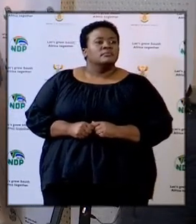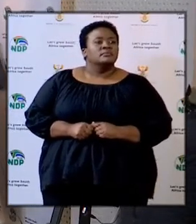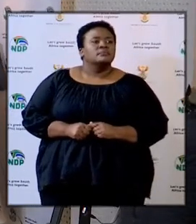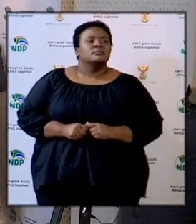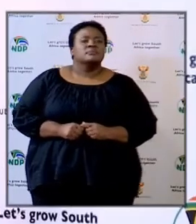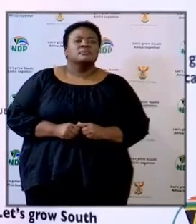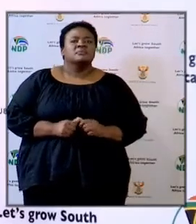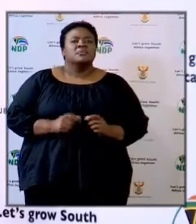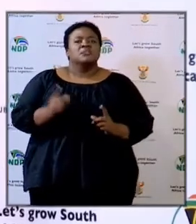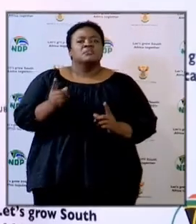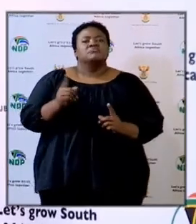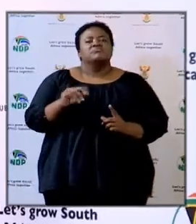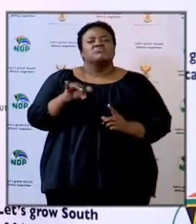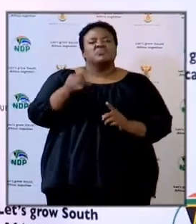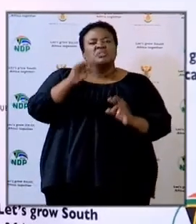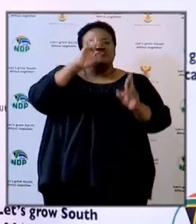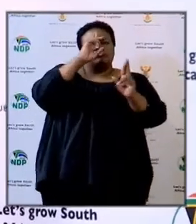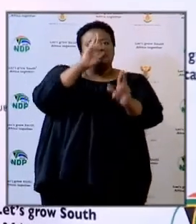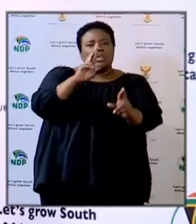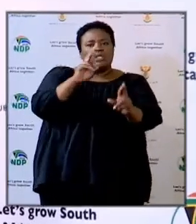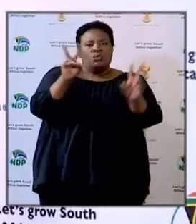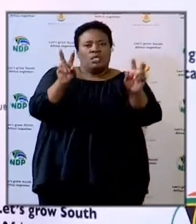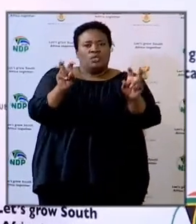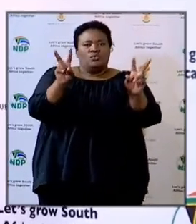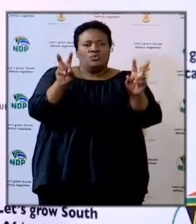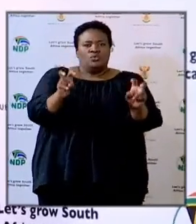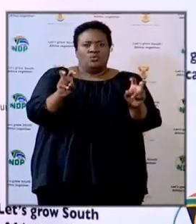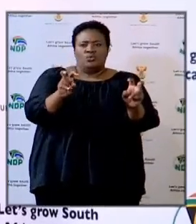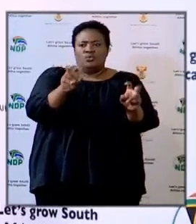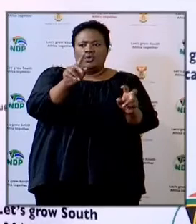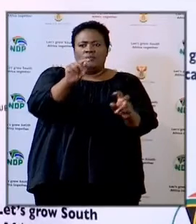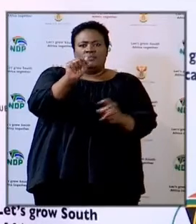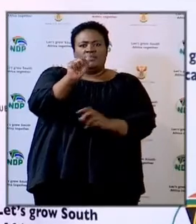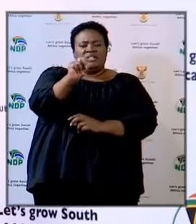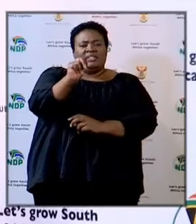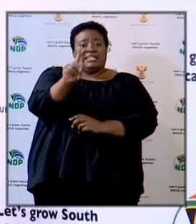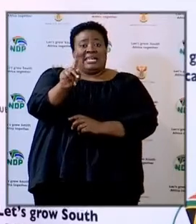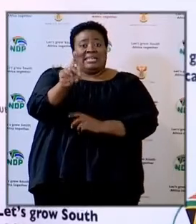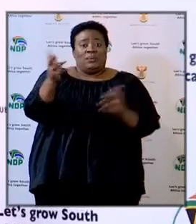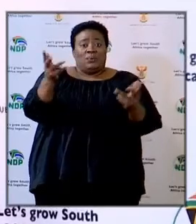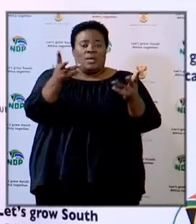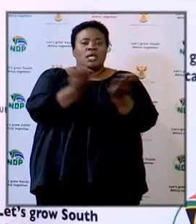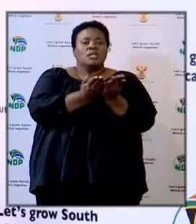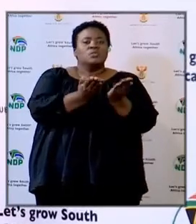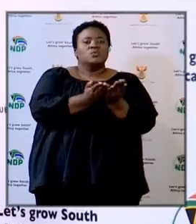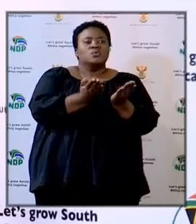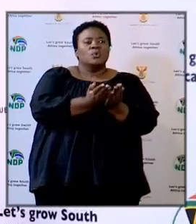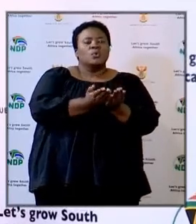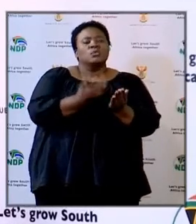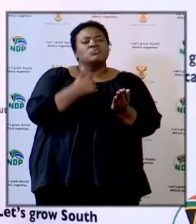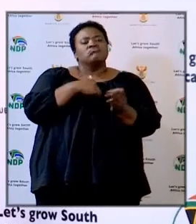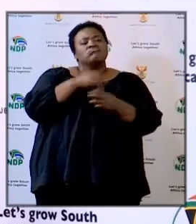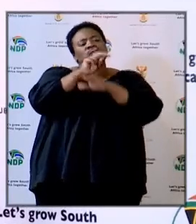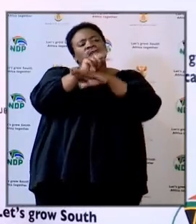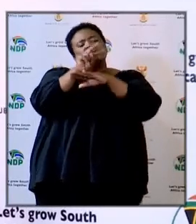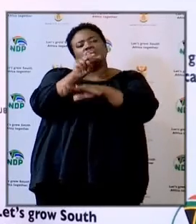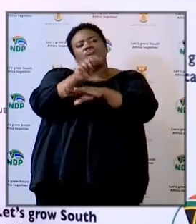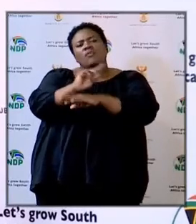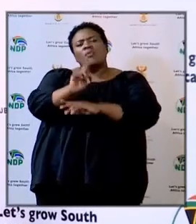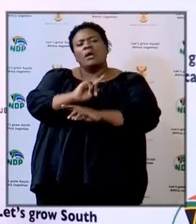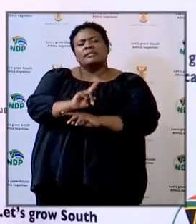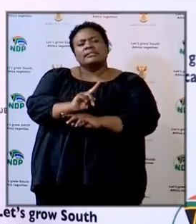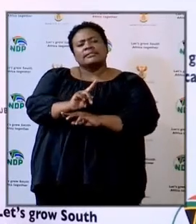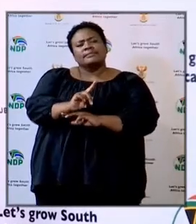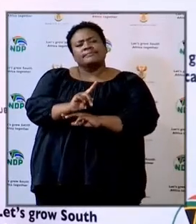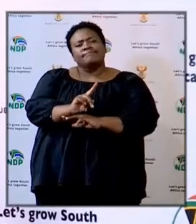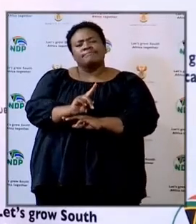yeah just with respect to the issue of tanks in schools I think our observation is